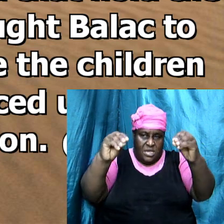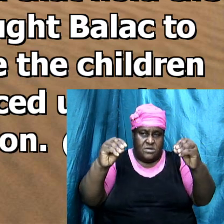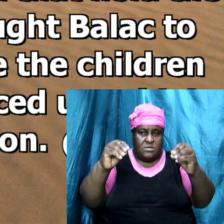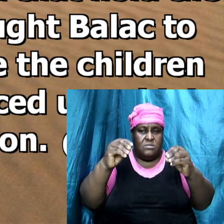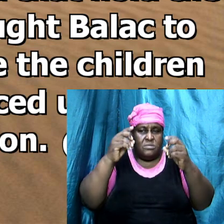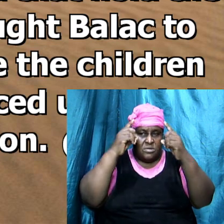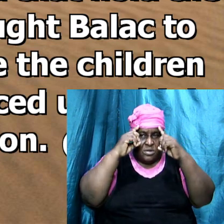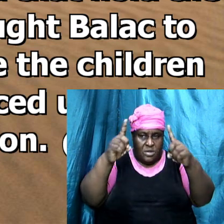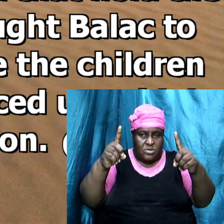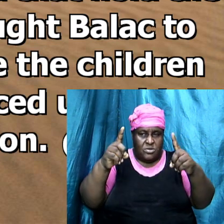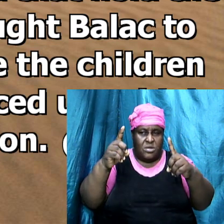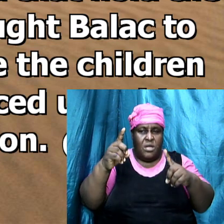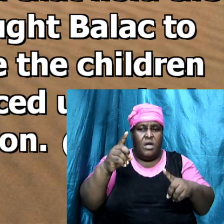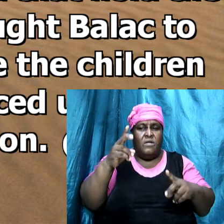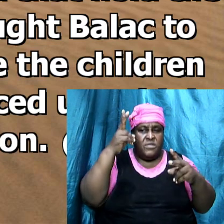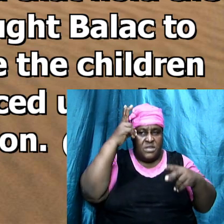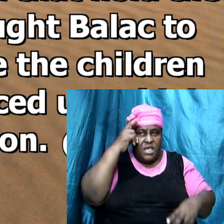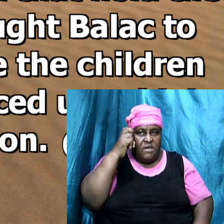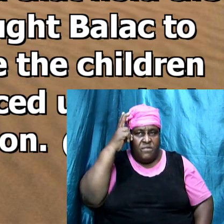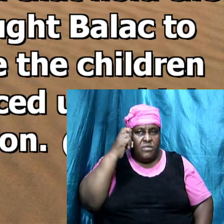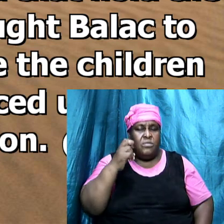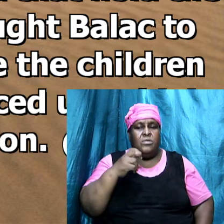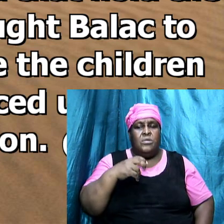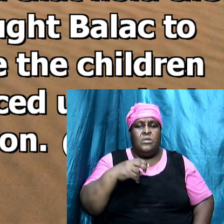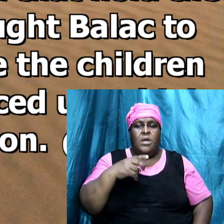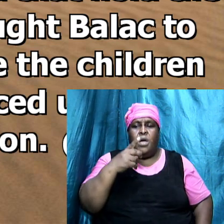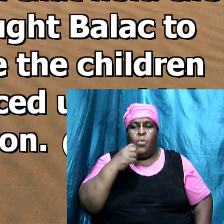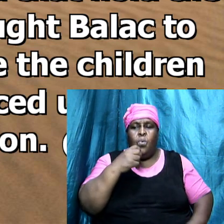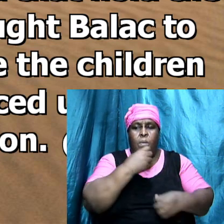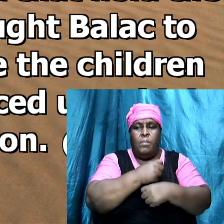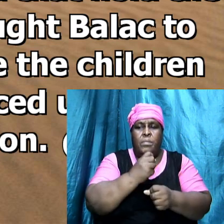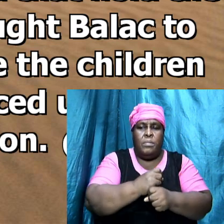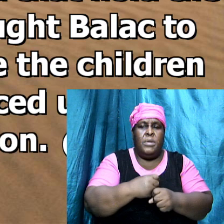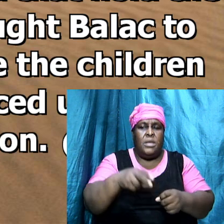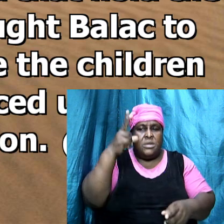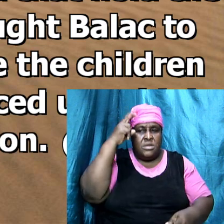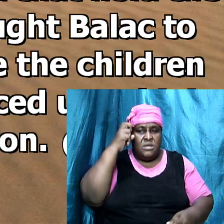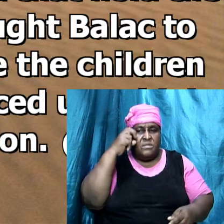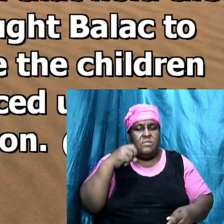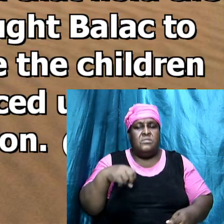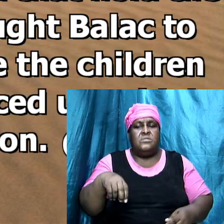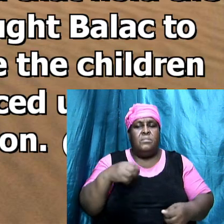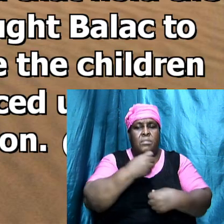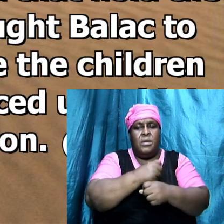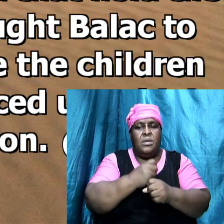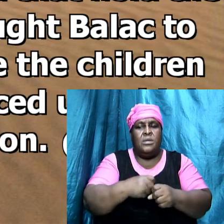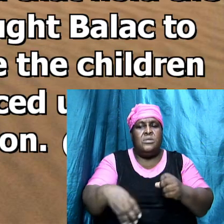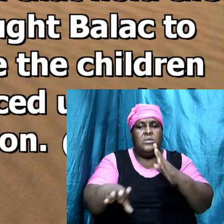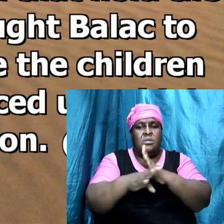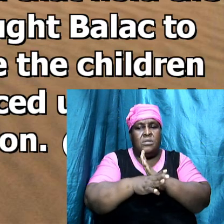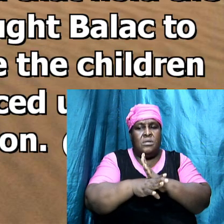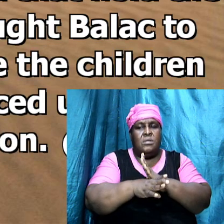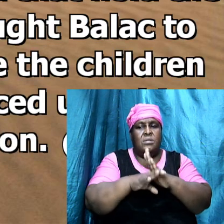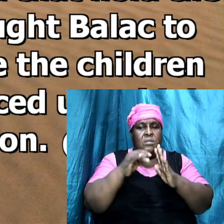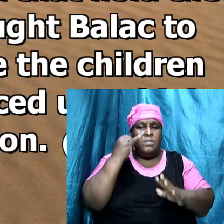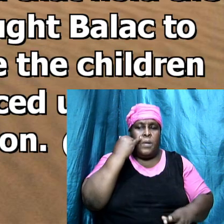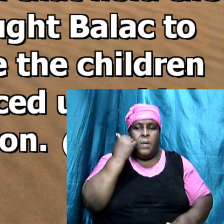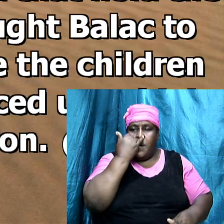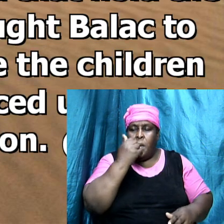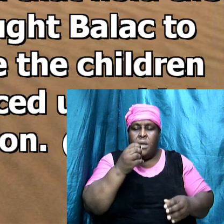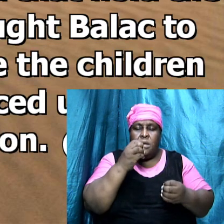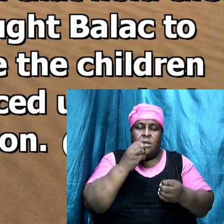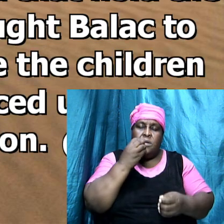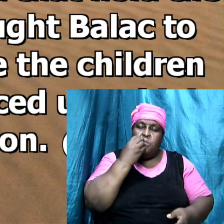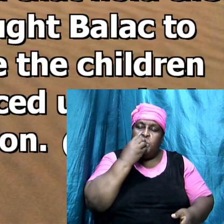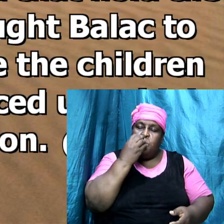Bala who taught Bala to cast tumbling back before the children of Israel to eat things sacrificed unto idols